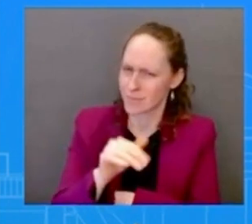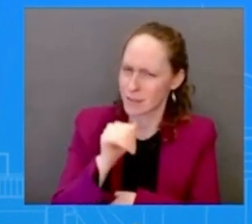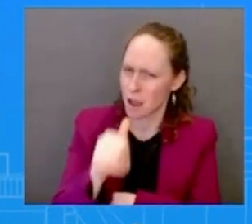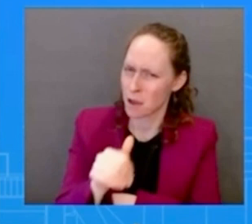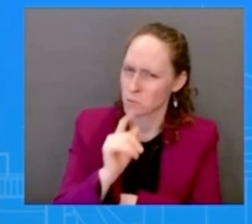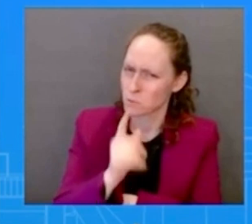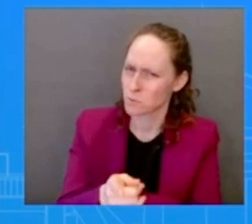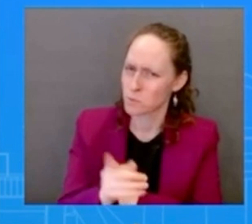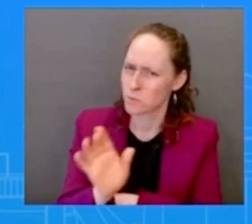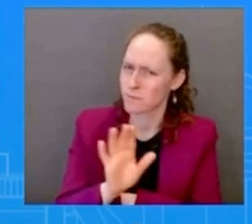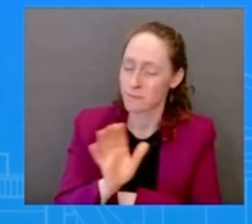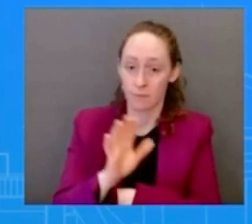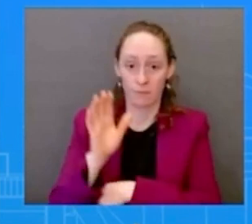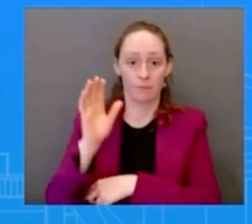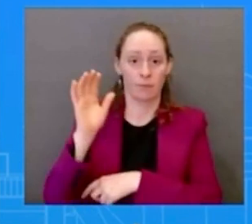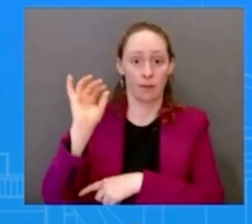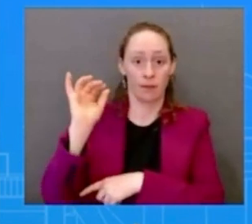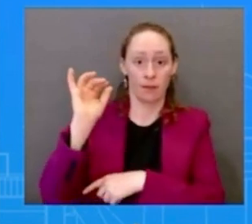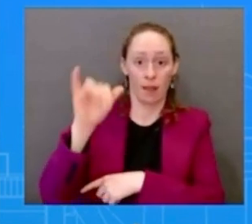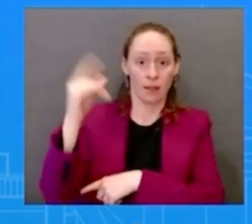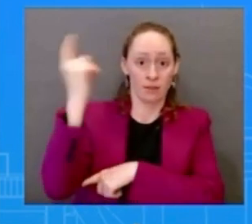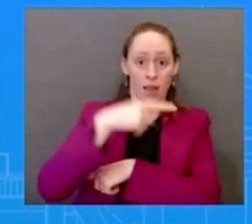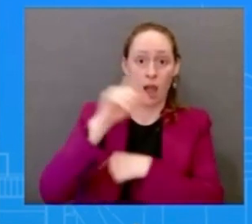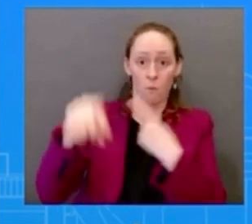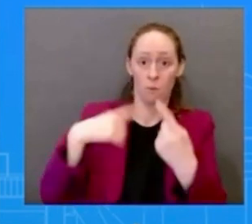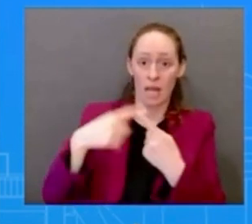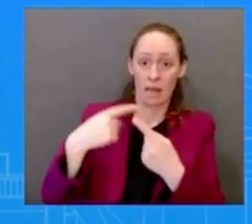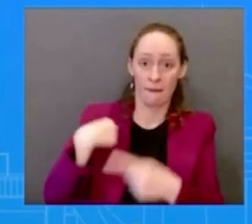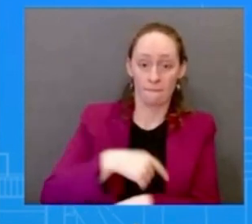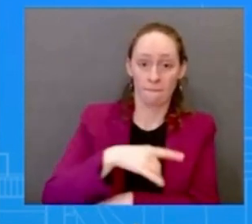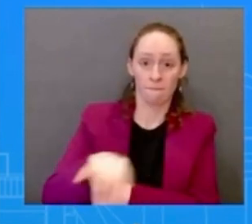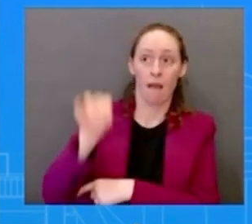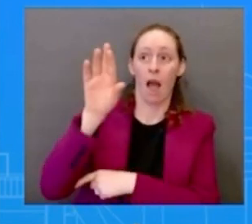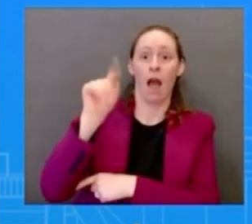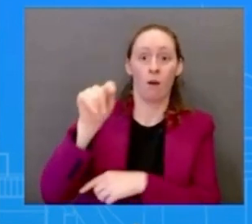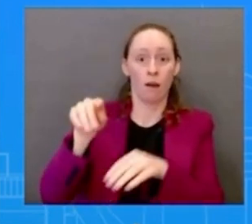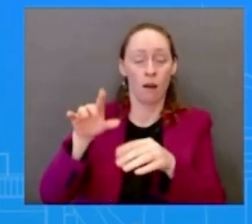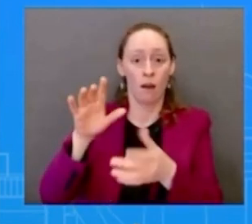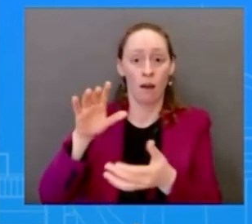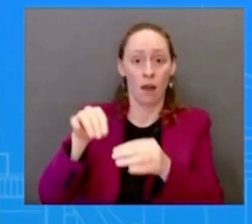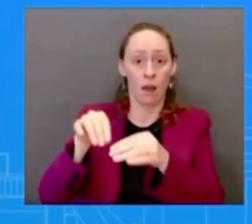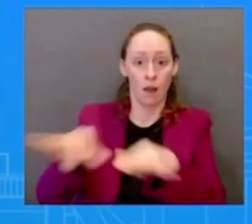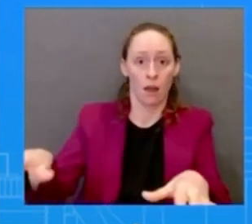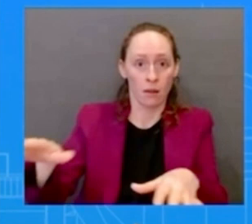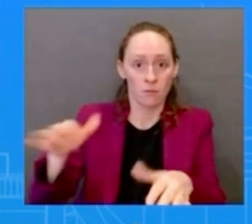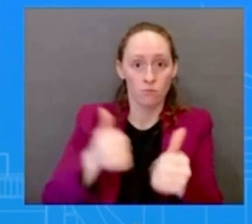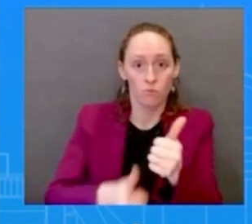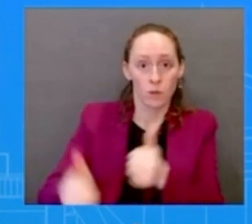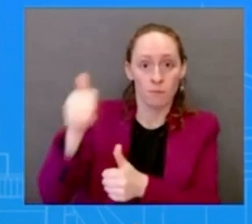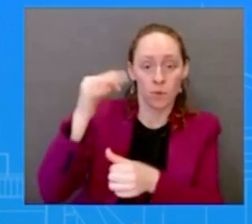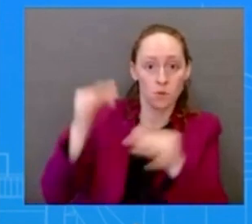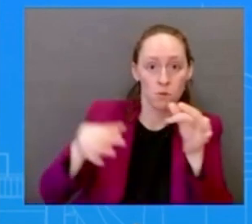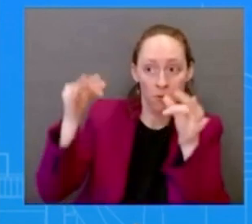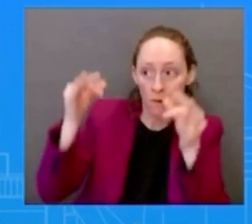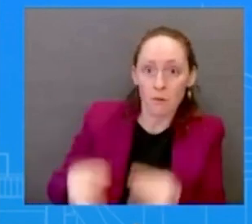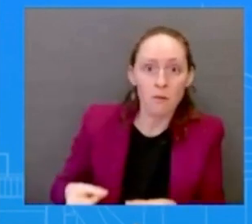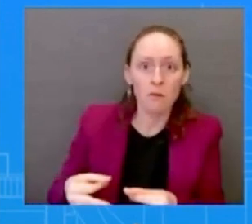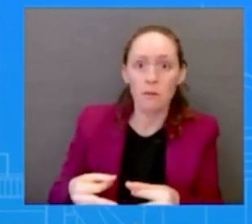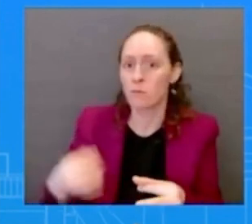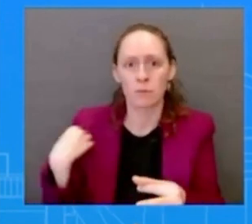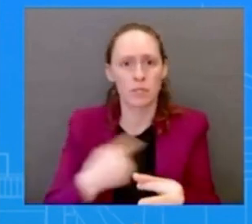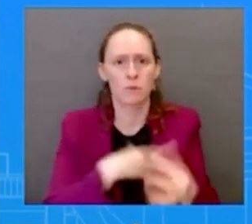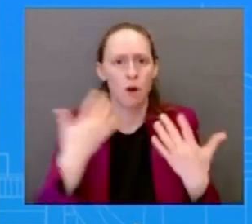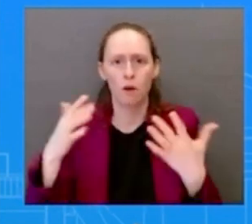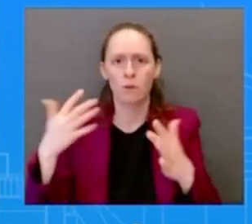this white house on how to move forward uh this is a president and the vice president has been very vocal and on making sure that the health of women are